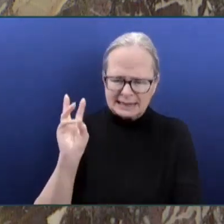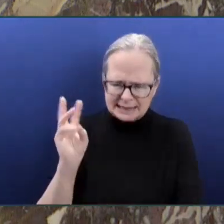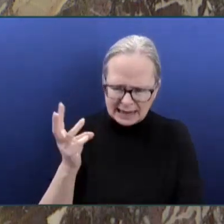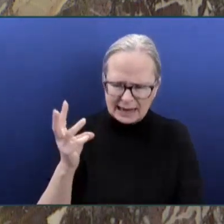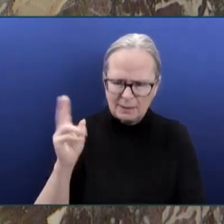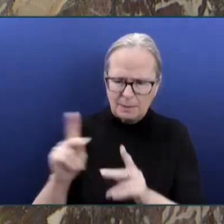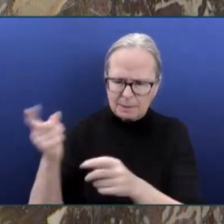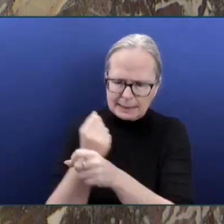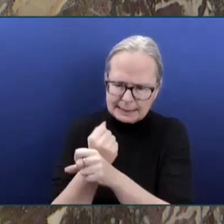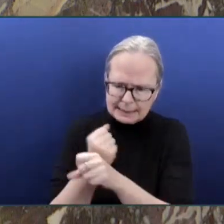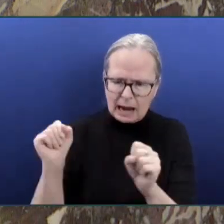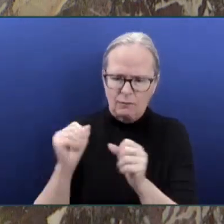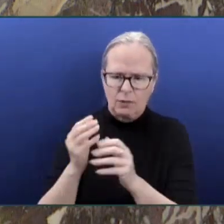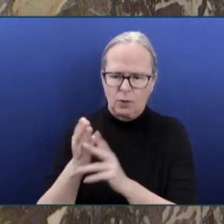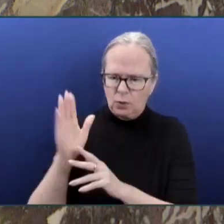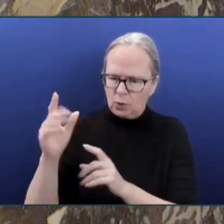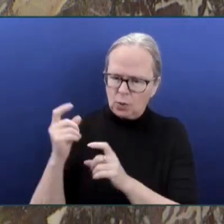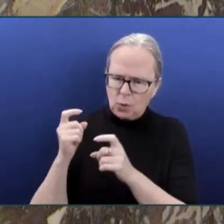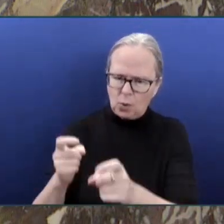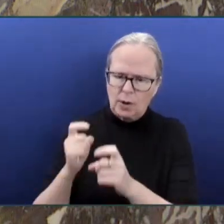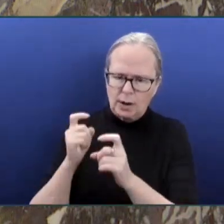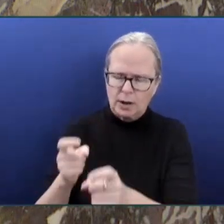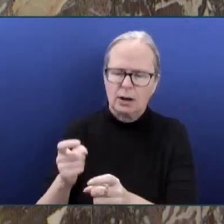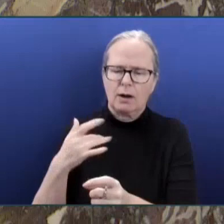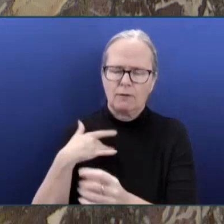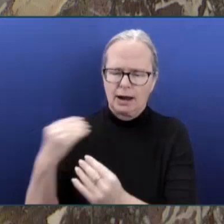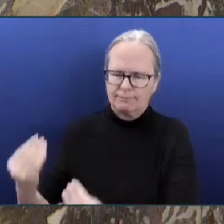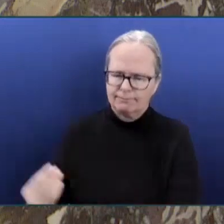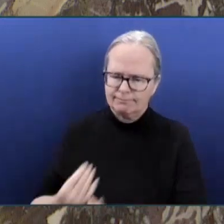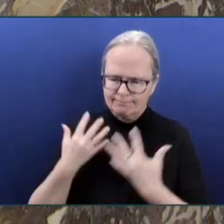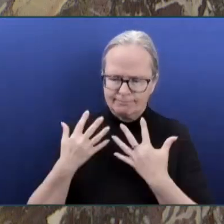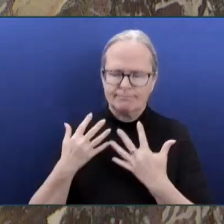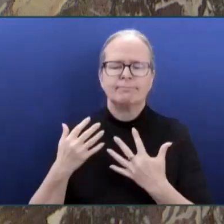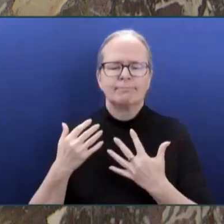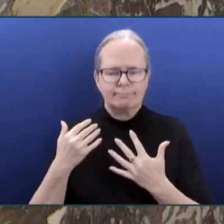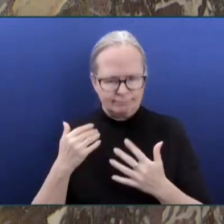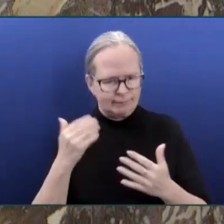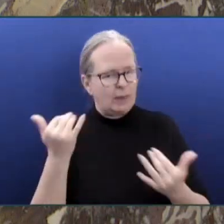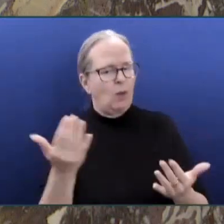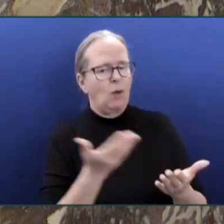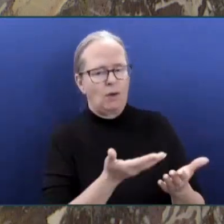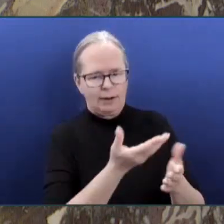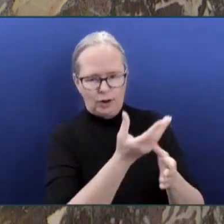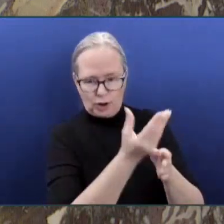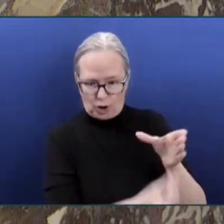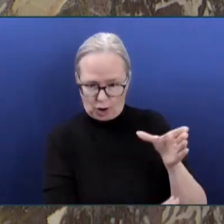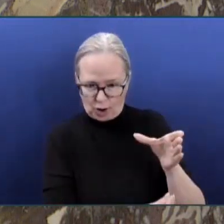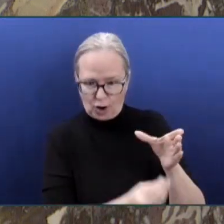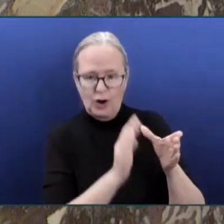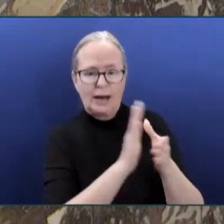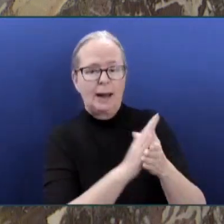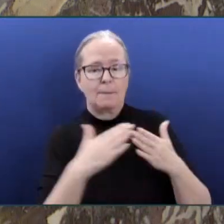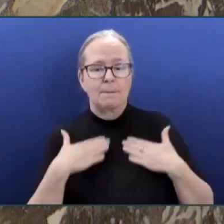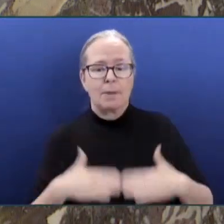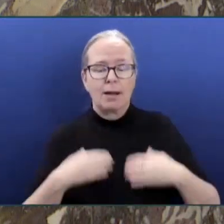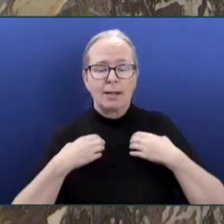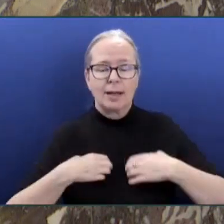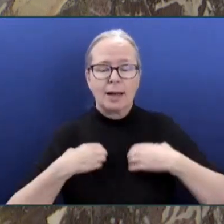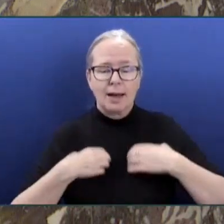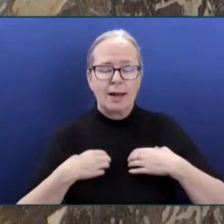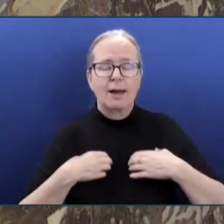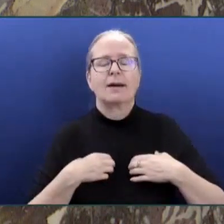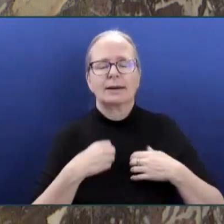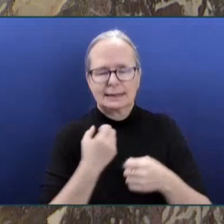and Logan's own selfless act saved six other lives. His parents began Green Shirt Day to honour their son,